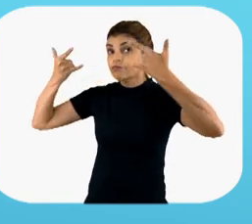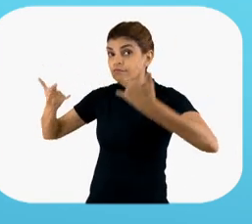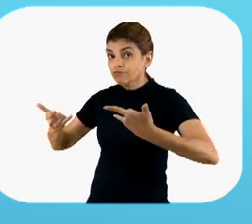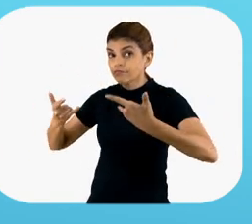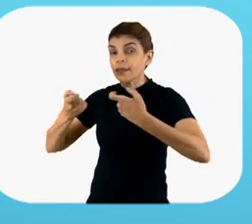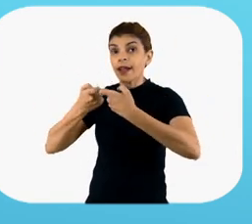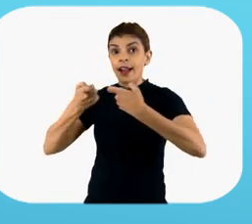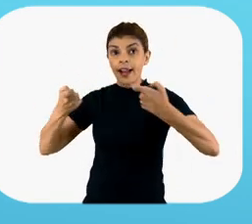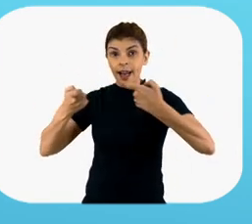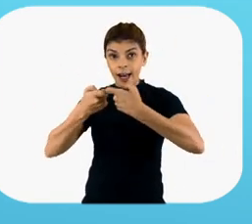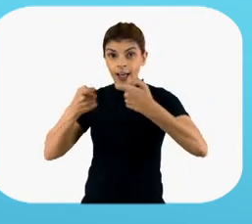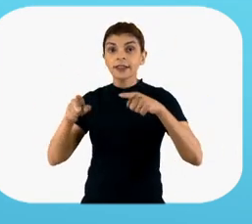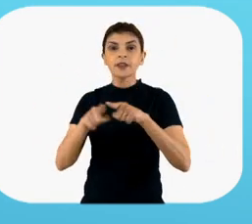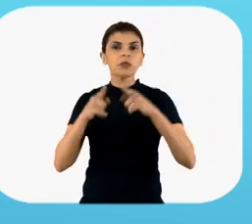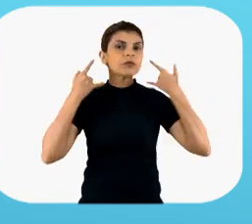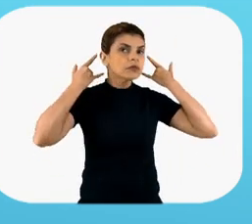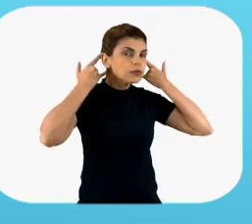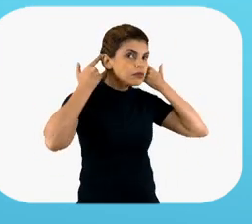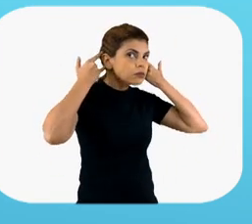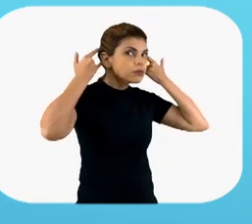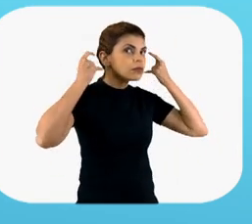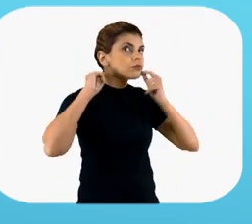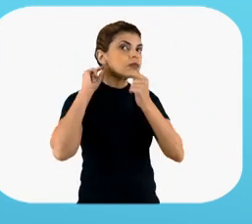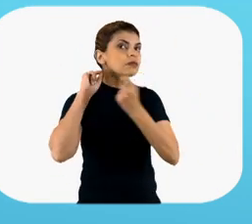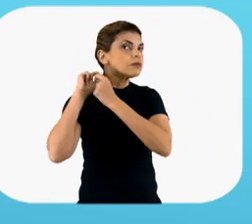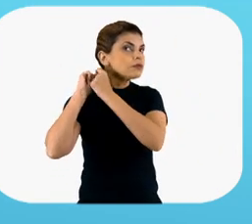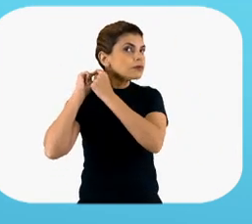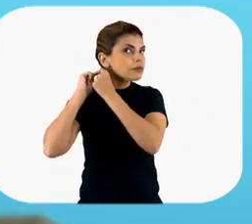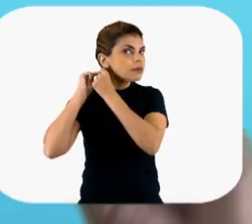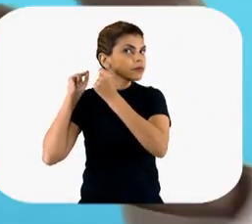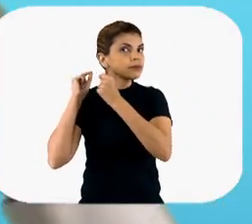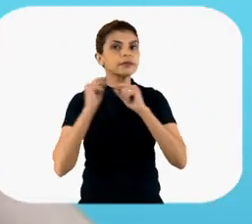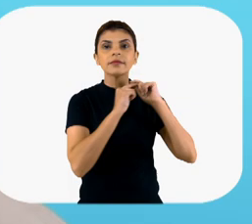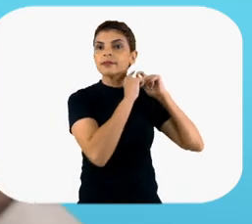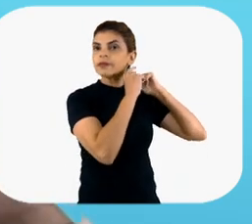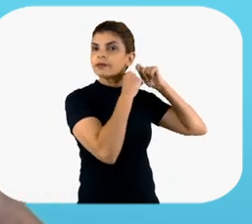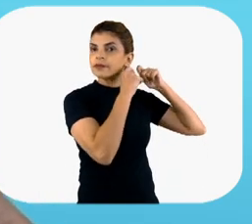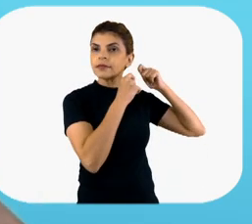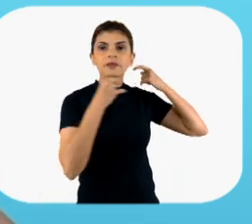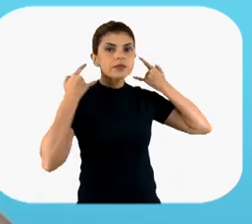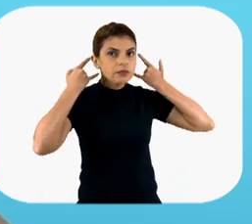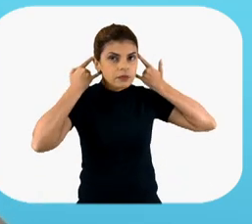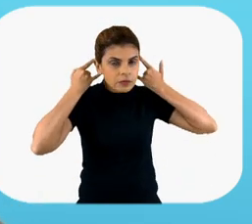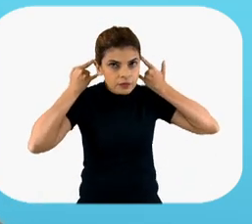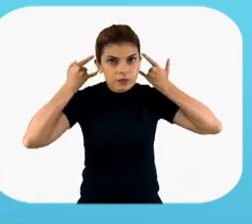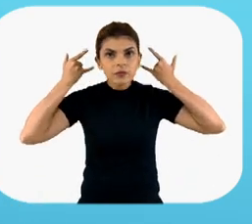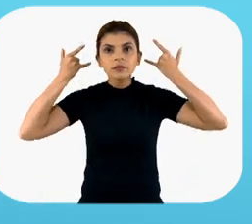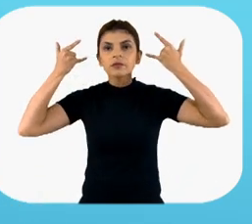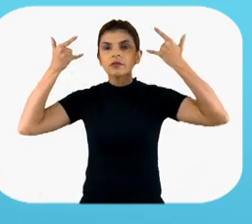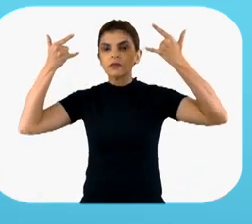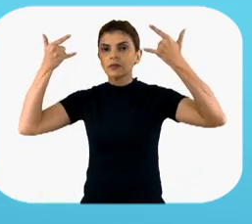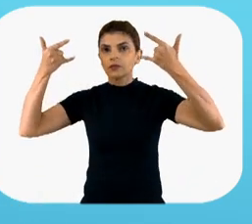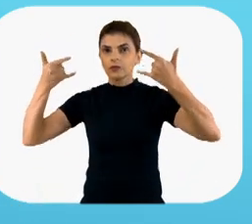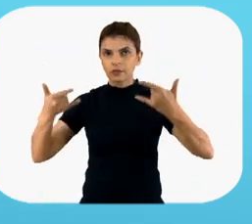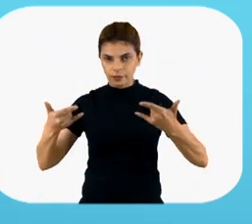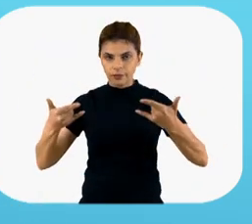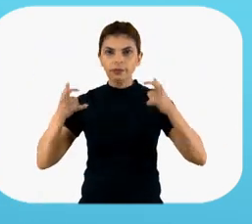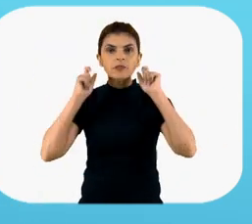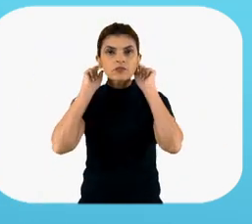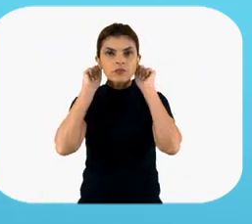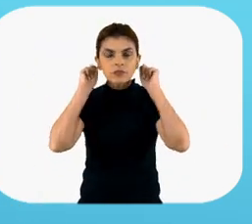mask, take the elastics from around your ears or untie the strings behind your head.